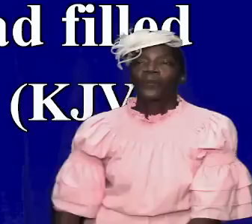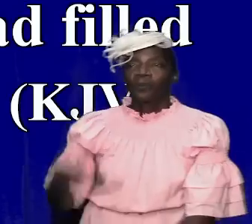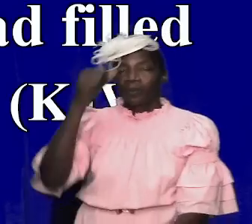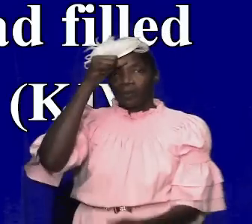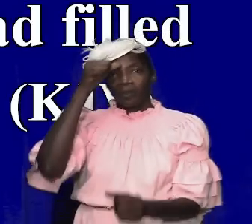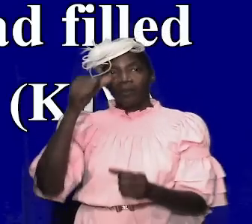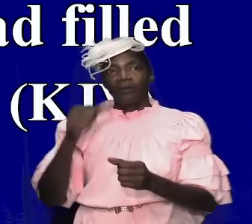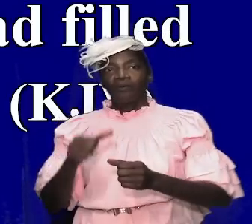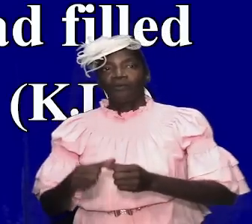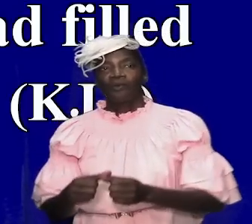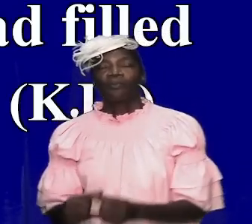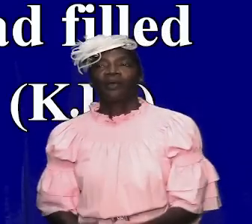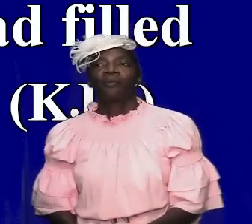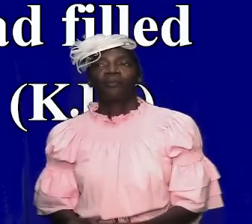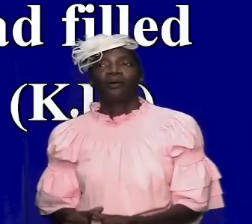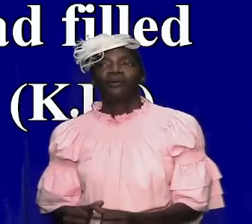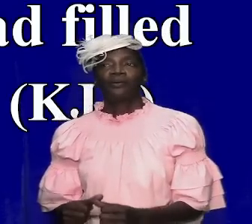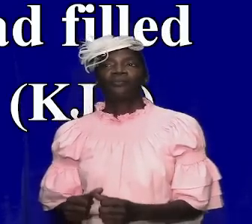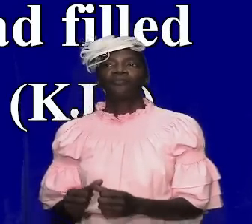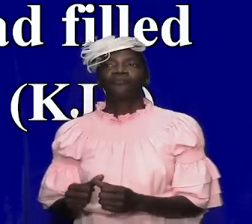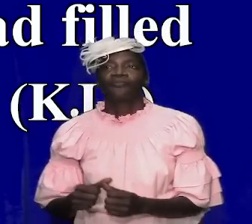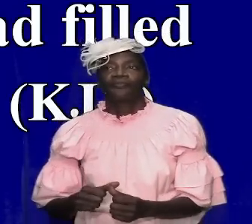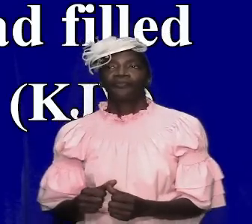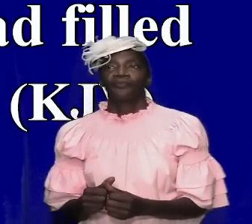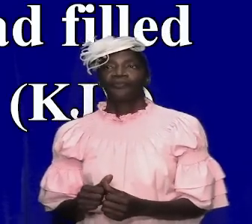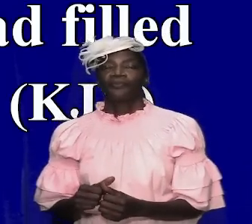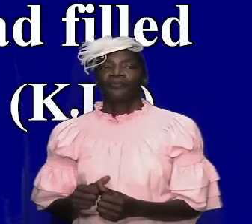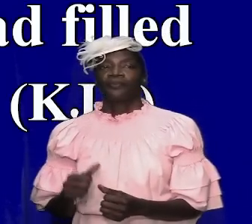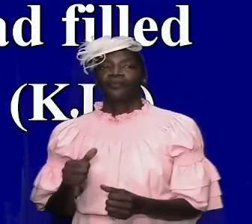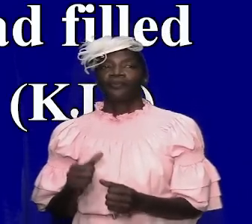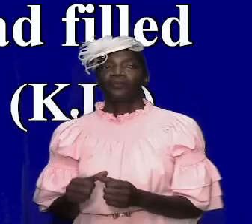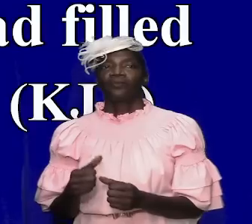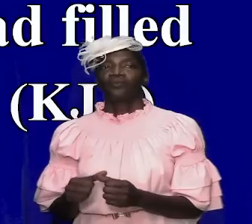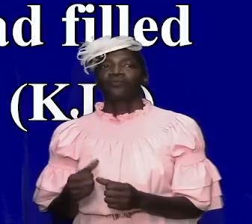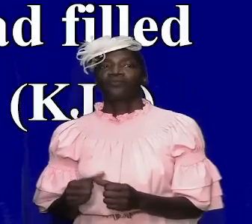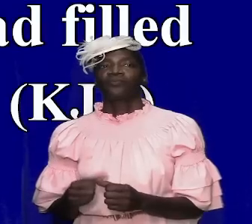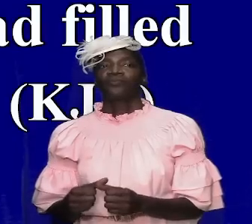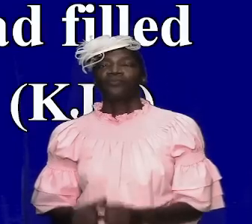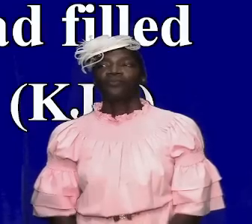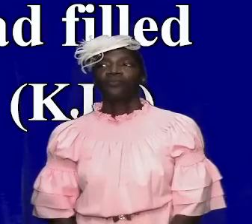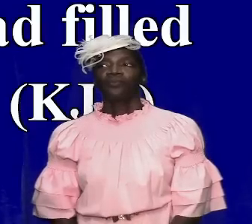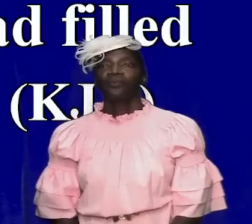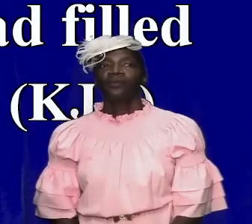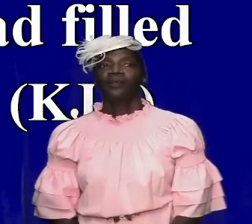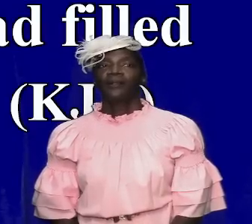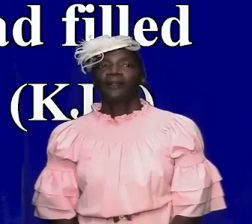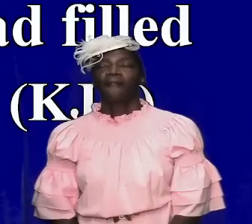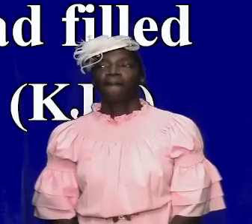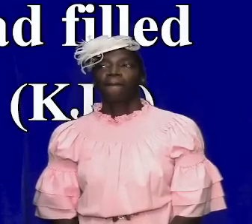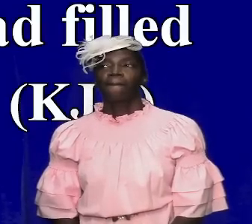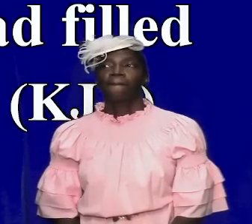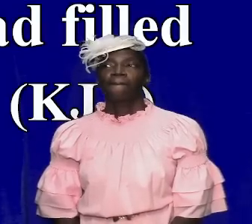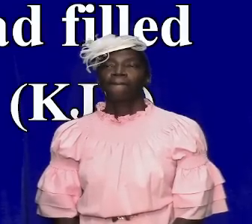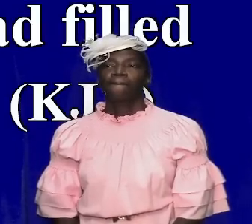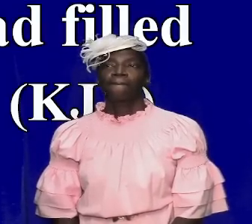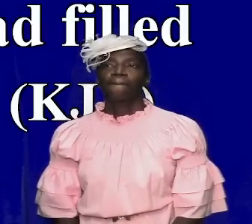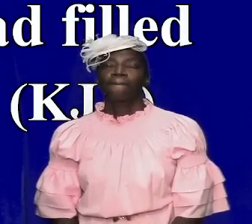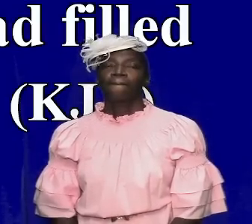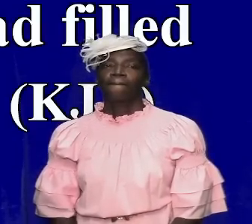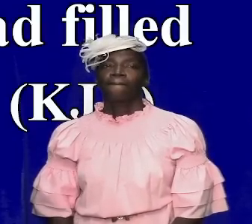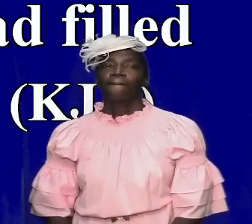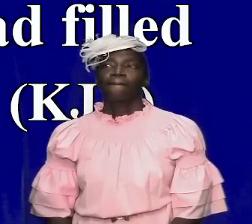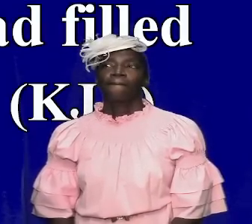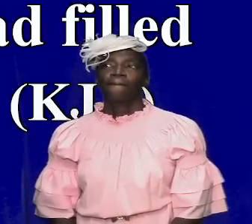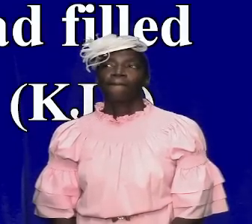this because we are going to come back to it remember this critical point we are going to come back to